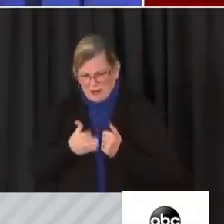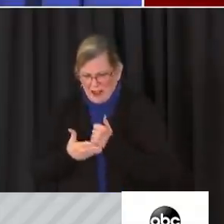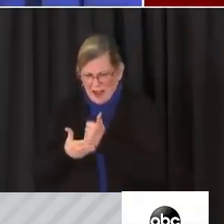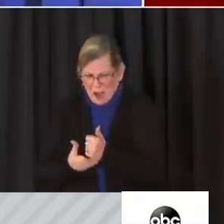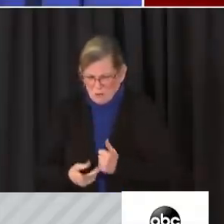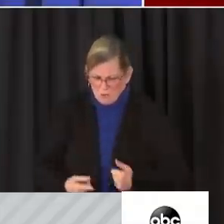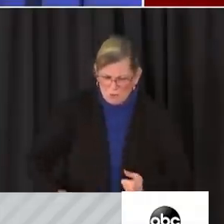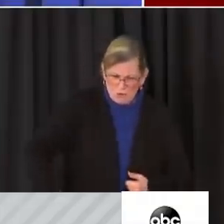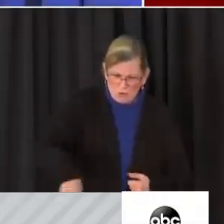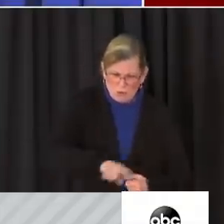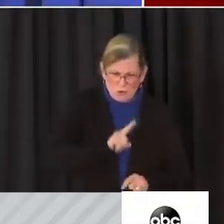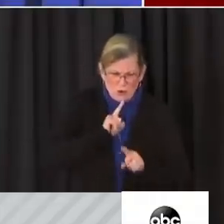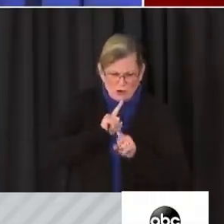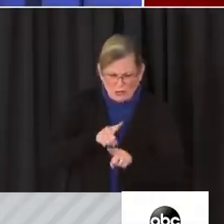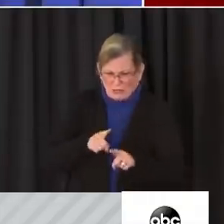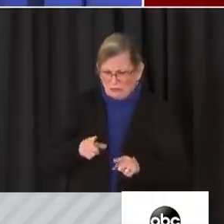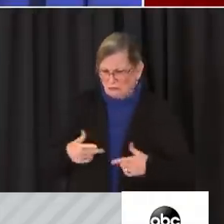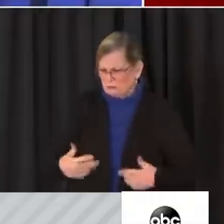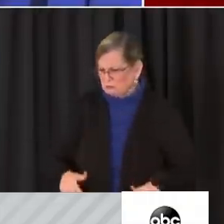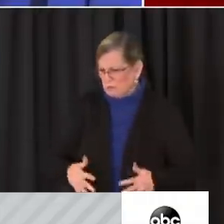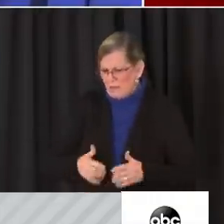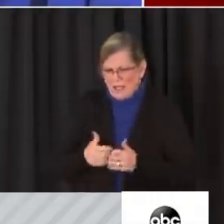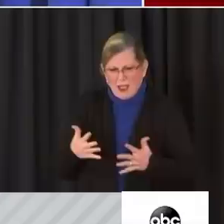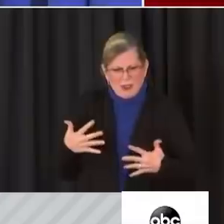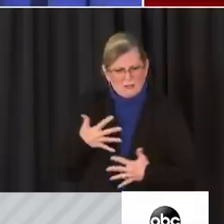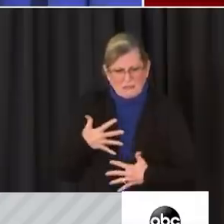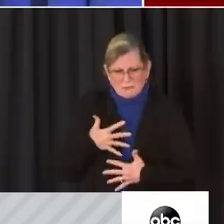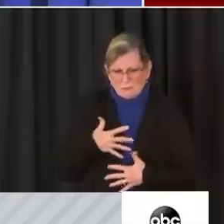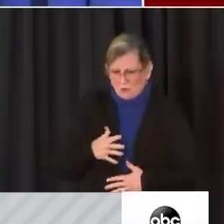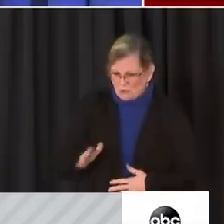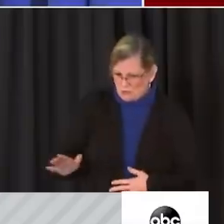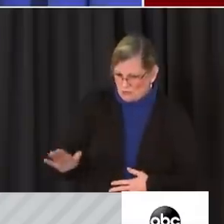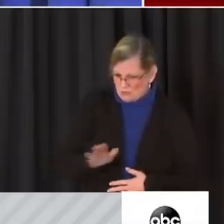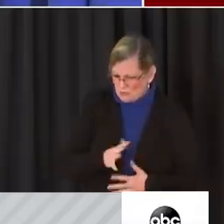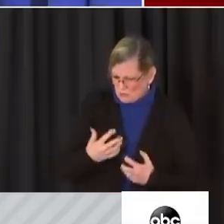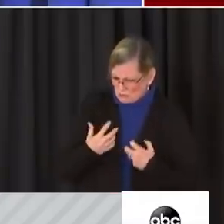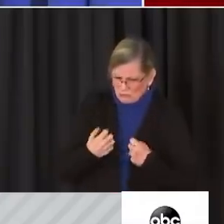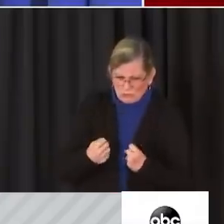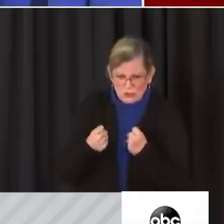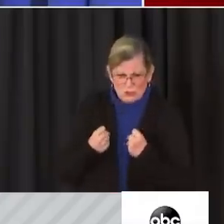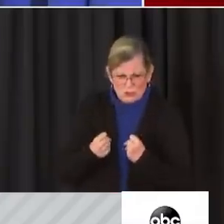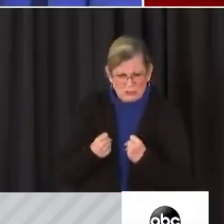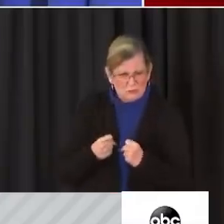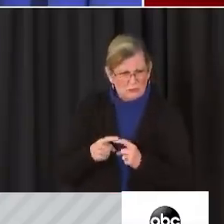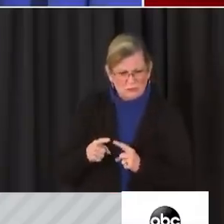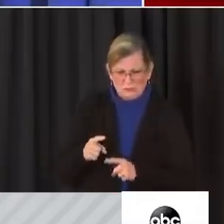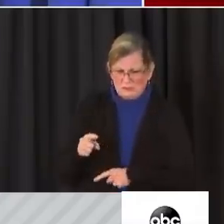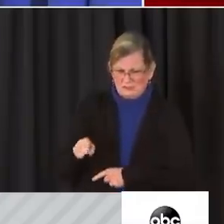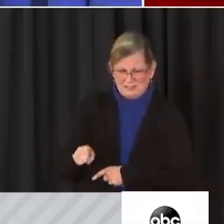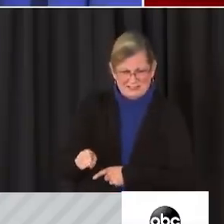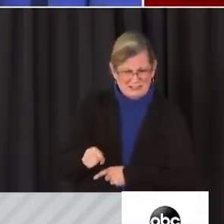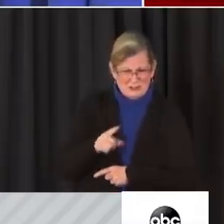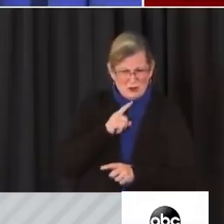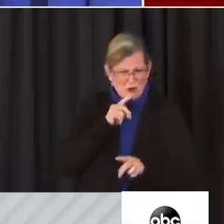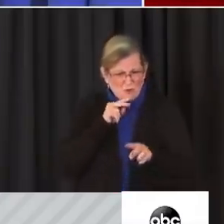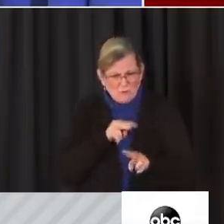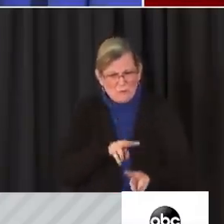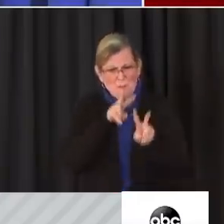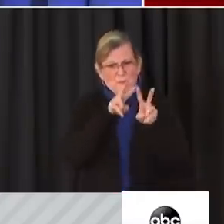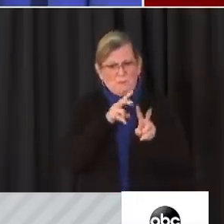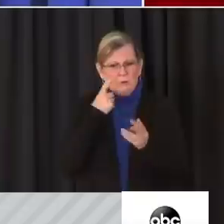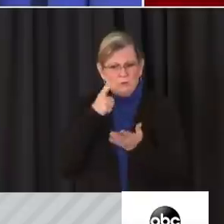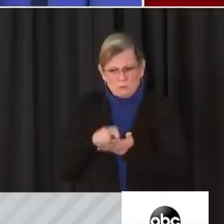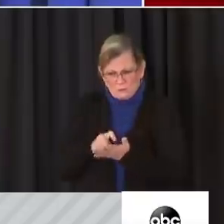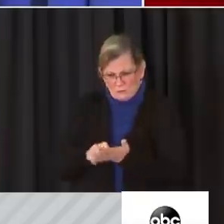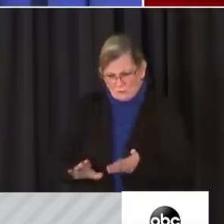hesitation. Your actions to restore democracy were nothing short of heroic and should be